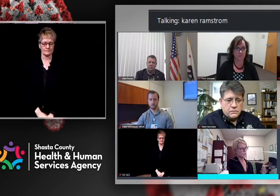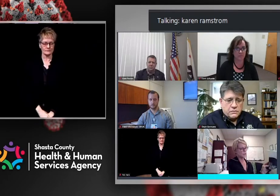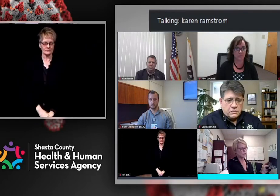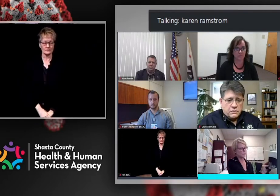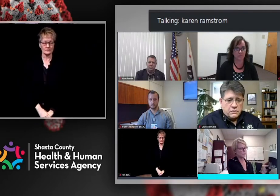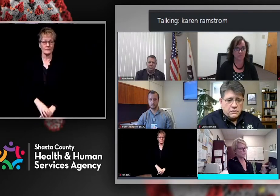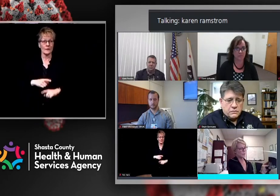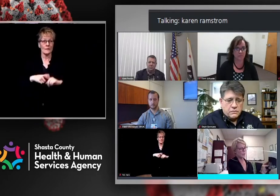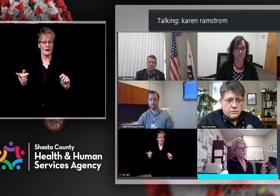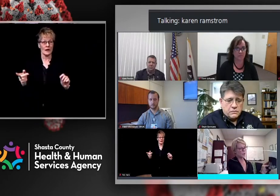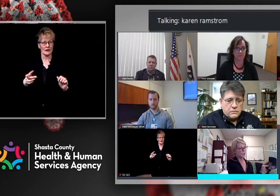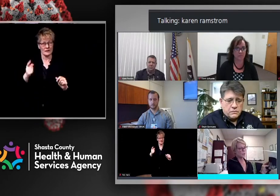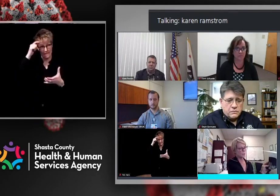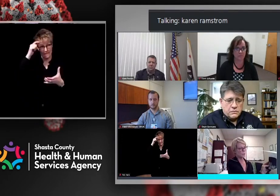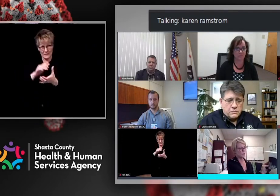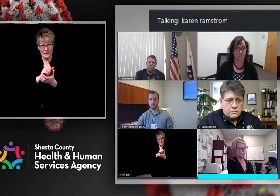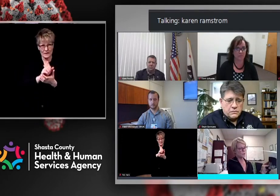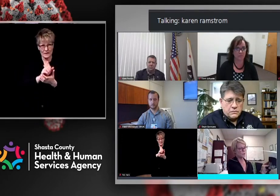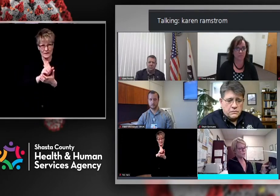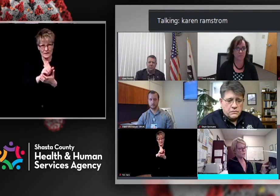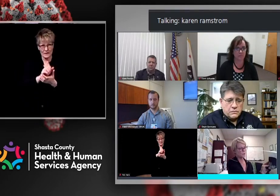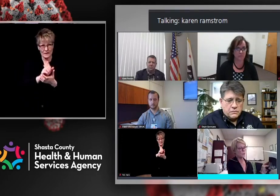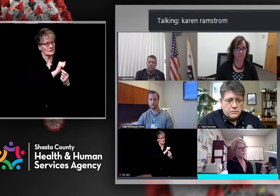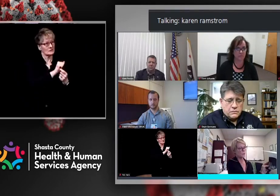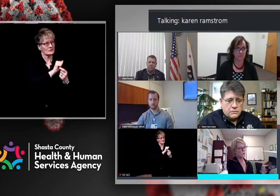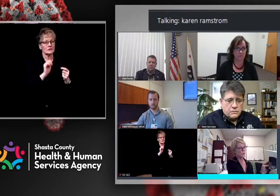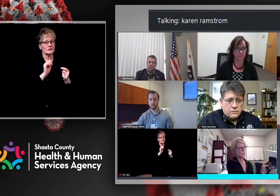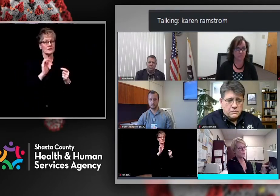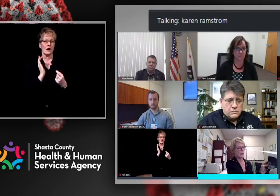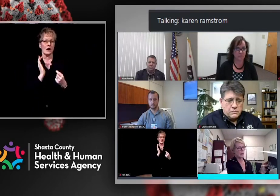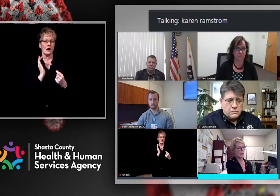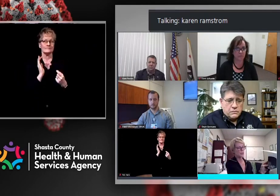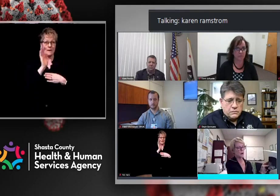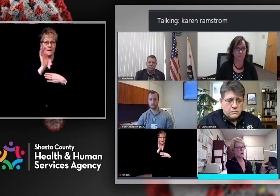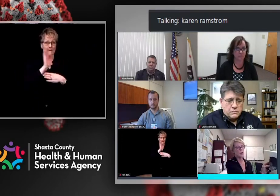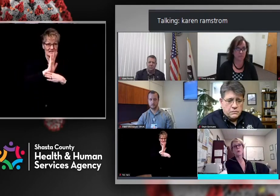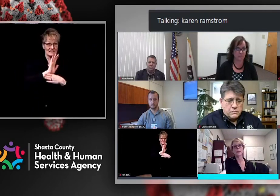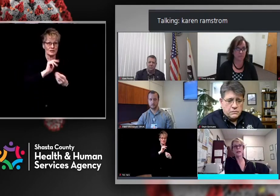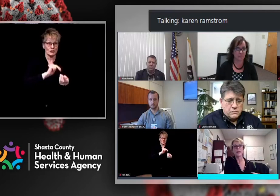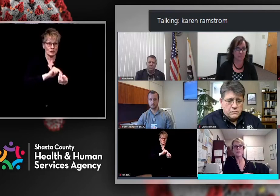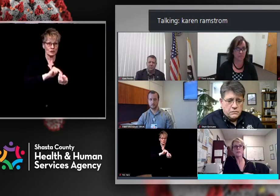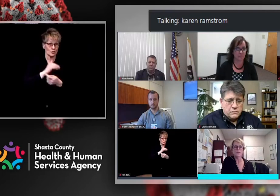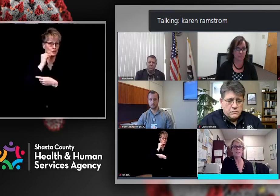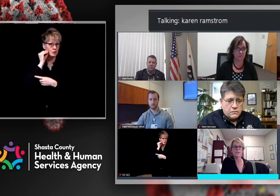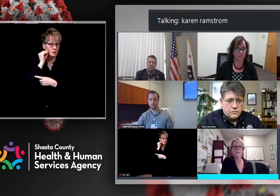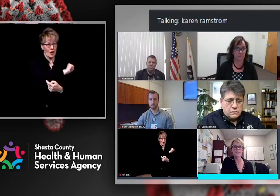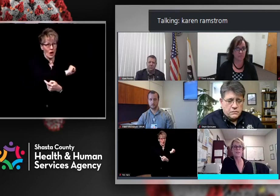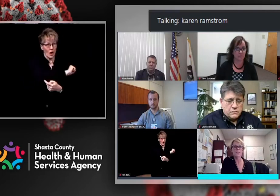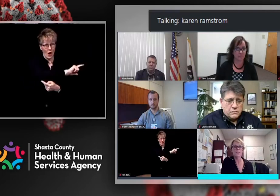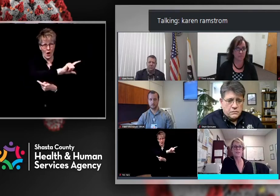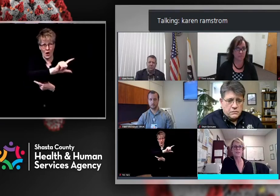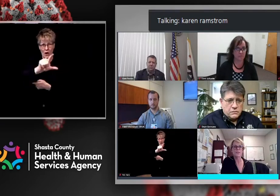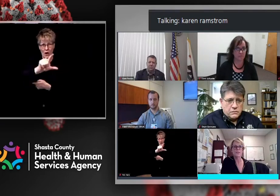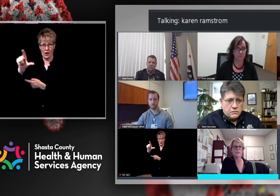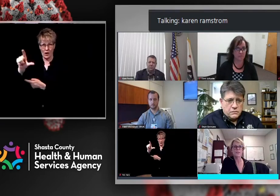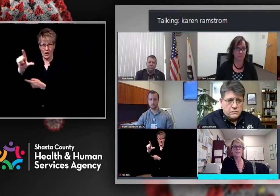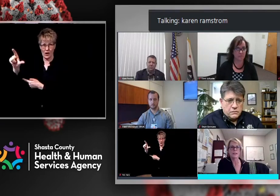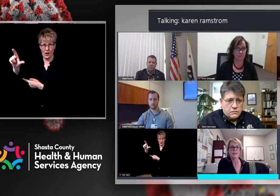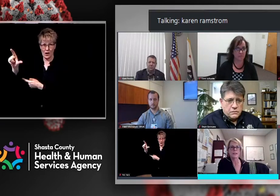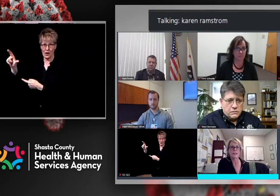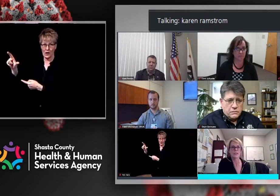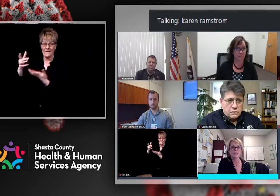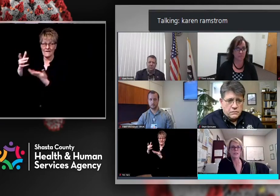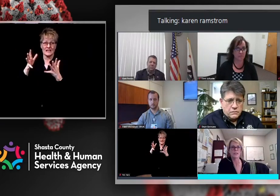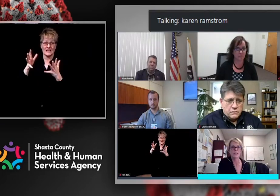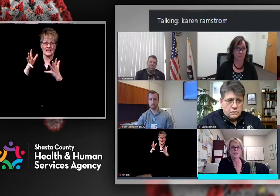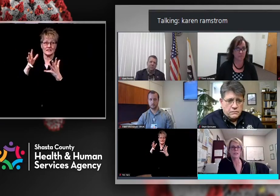have started. One starts tomorrow. So after tomorrow, we'll only have one facility that hasn't initiated vaccination yet. that